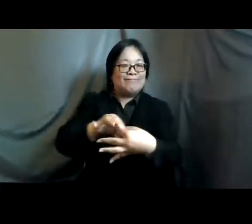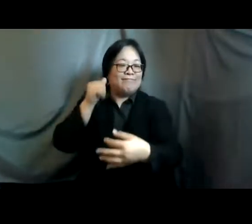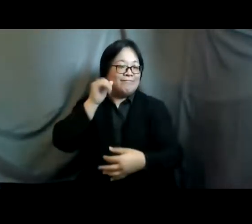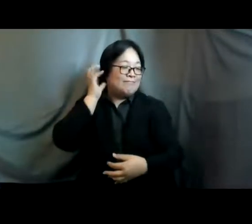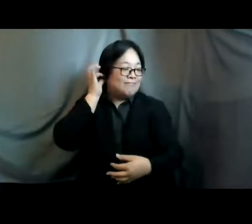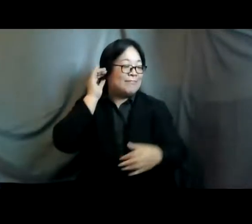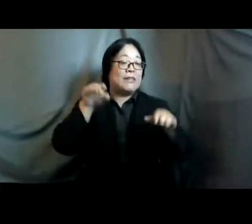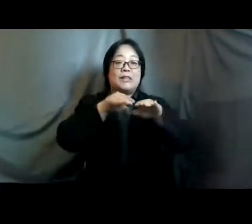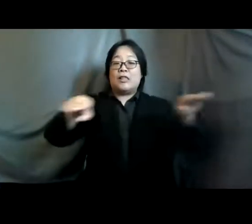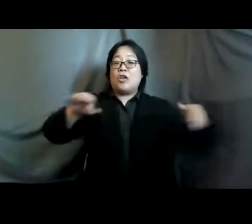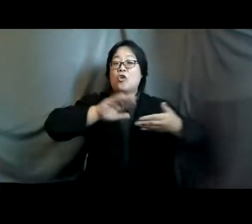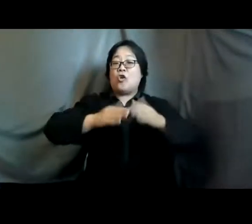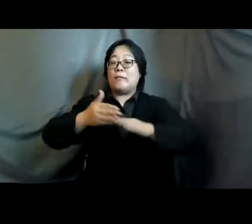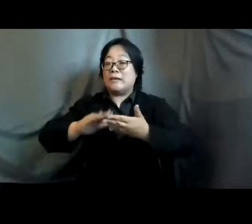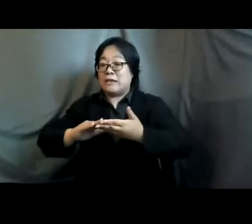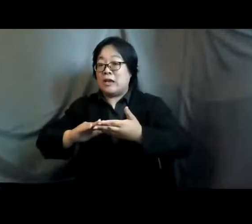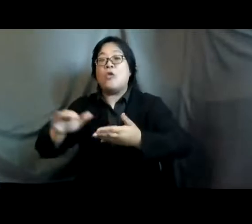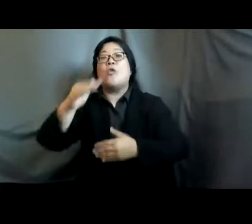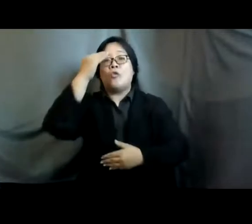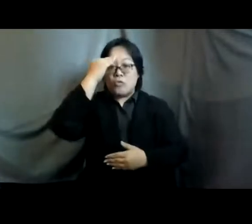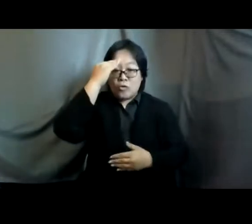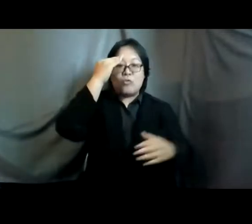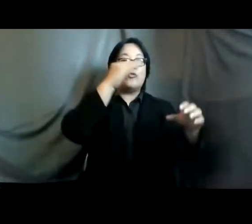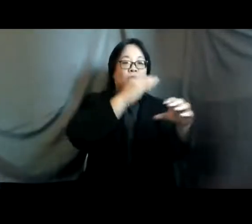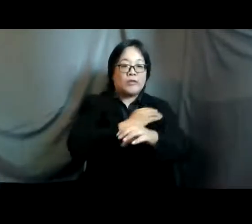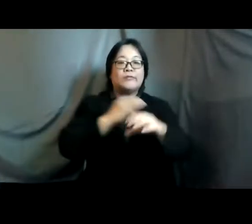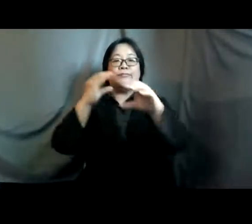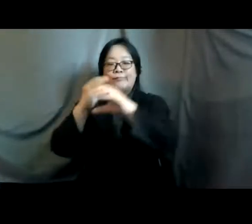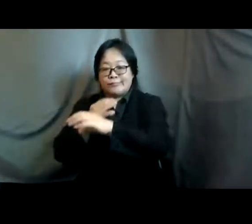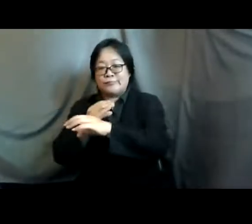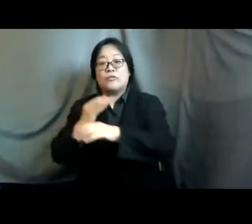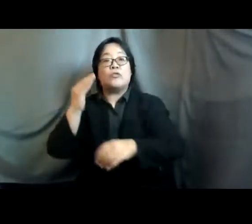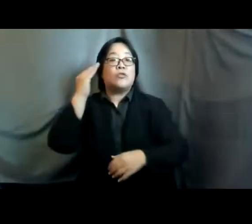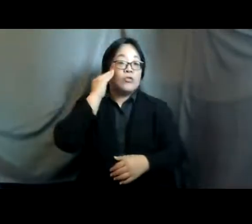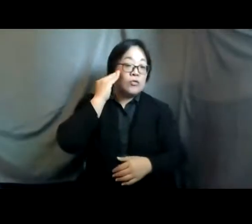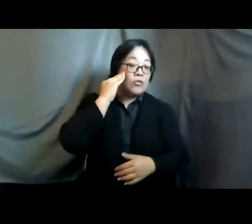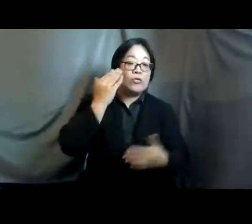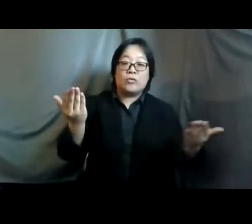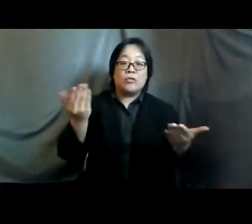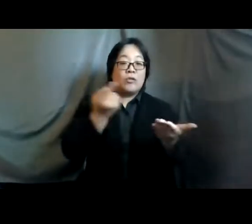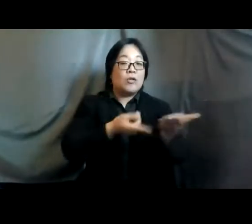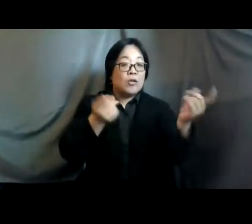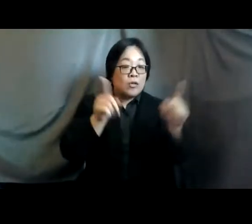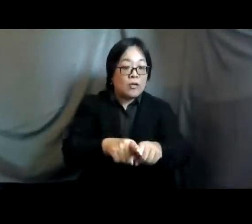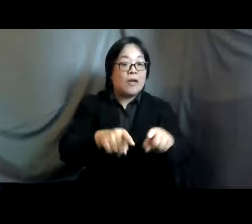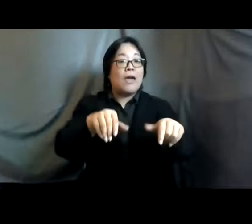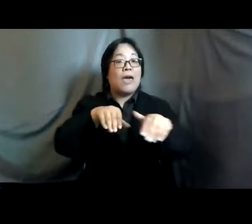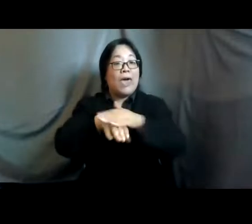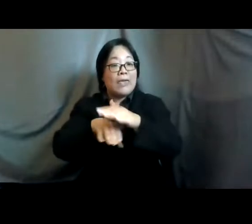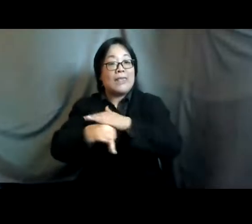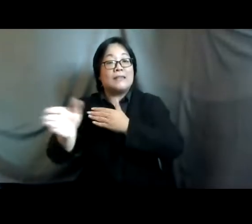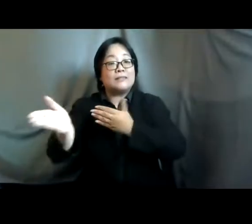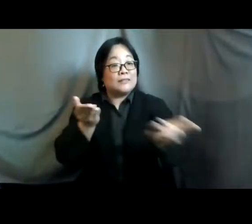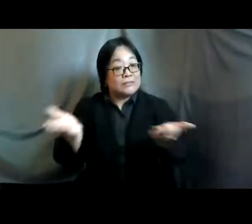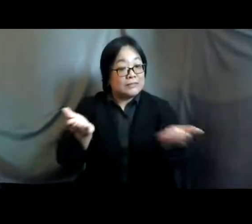levels we know what is the challenges that they face we know what needs to happen so that they can access these services um